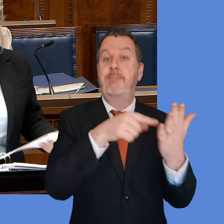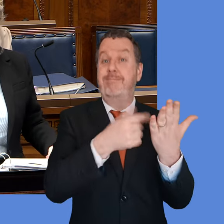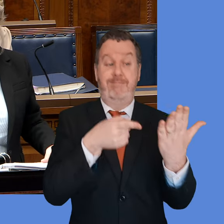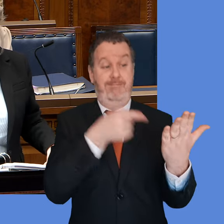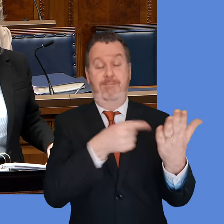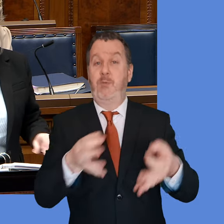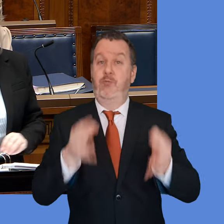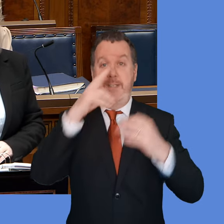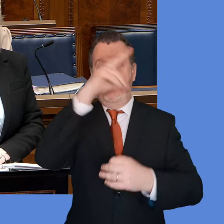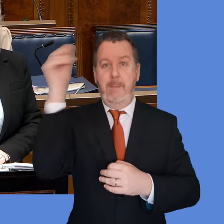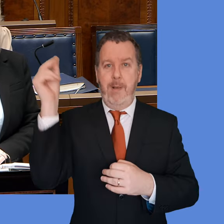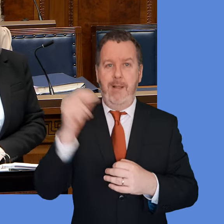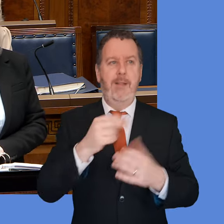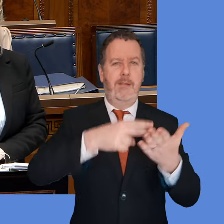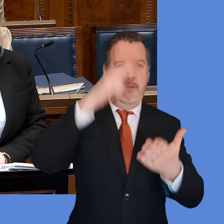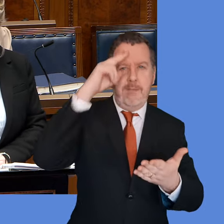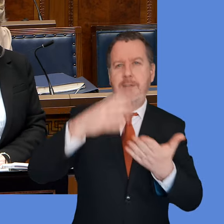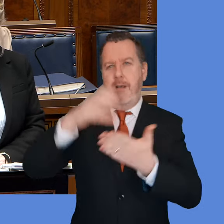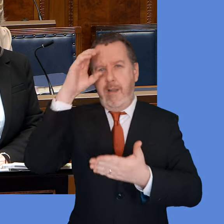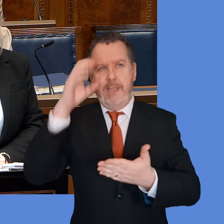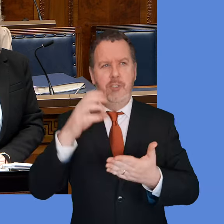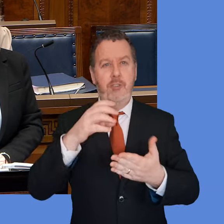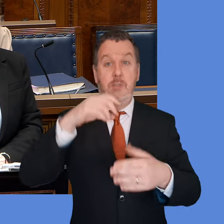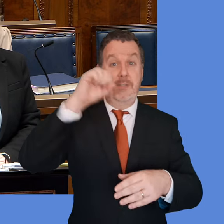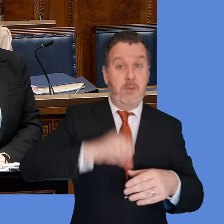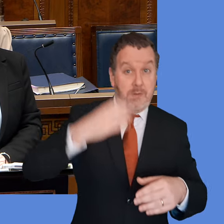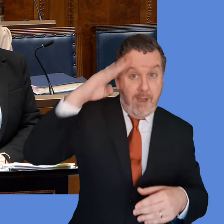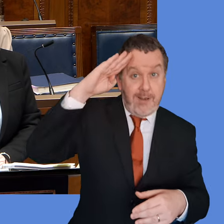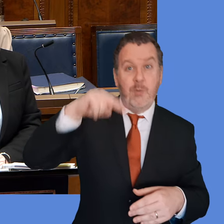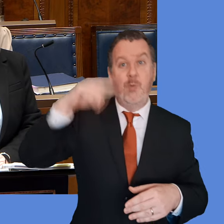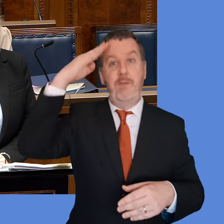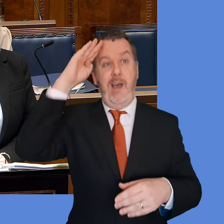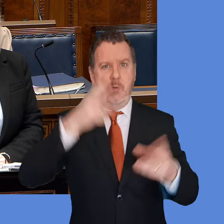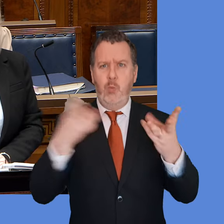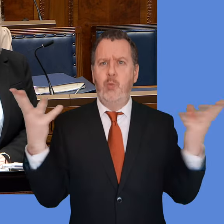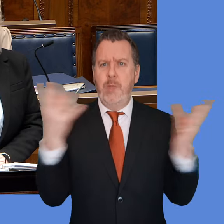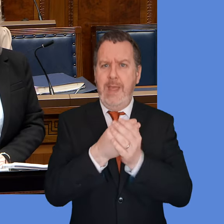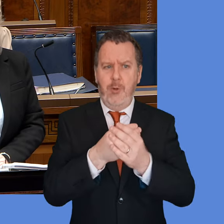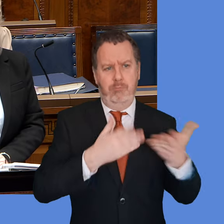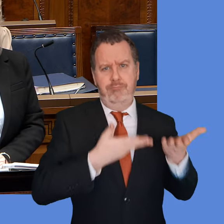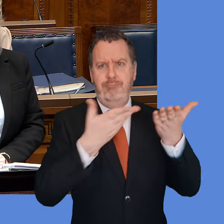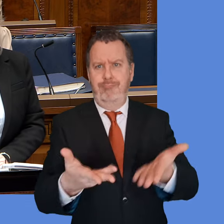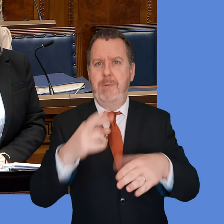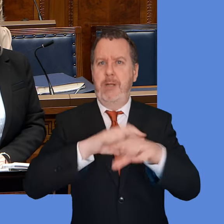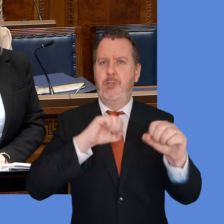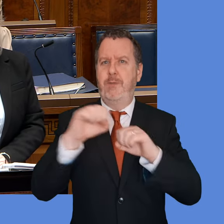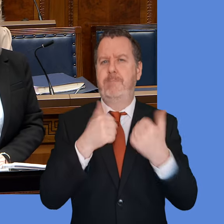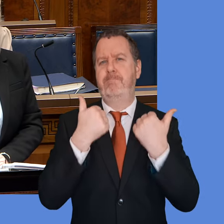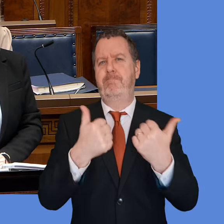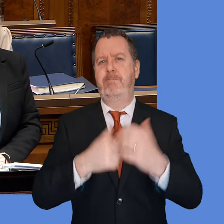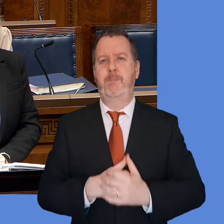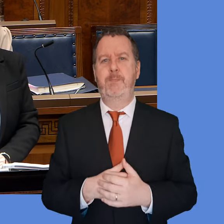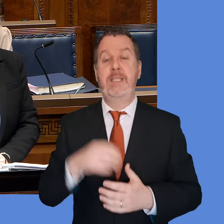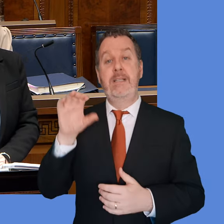education providers across both jurisdictions can work together to deliver better services for students. Between September 22